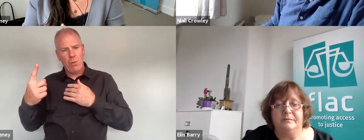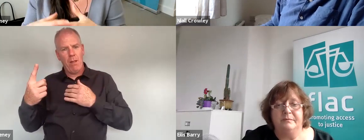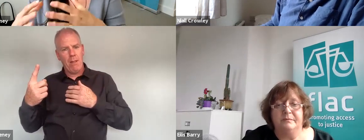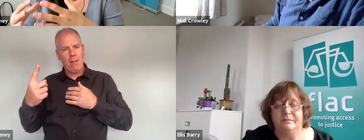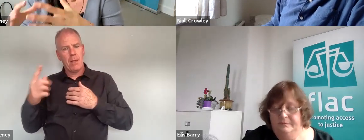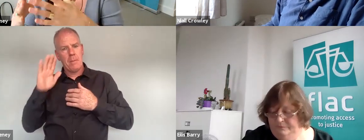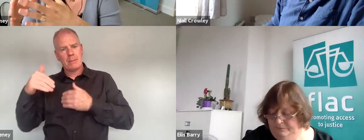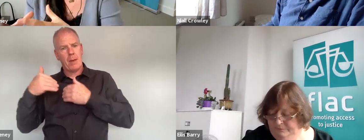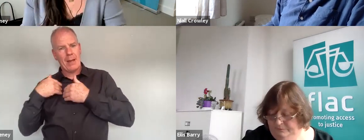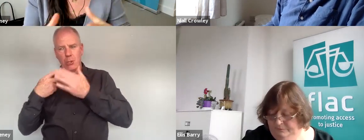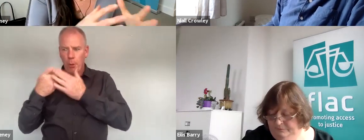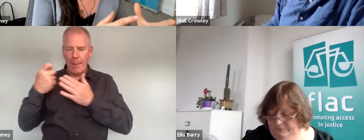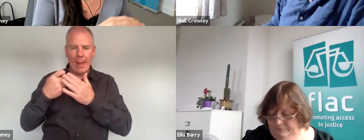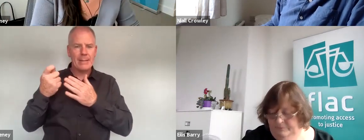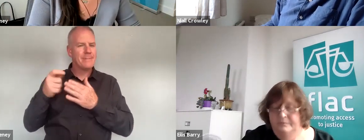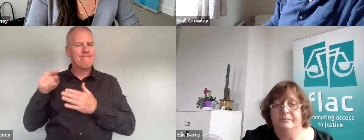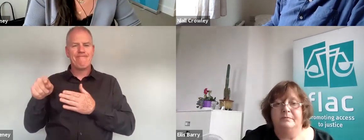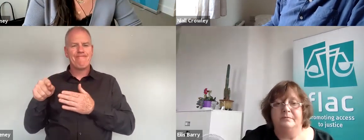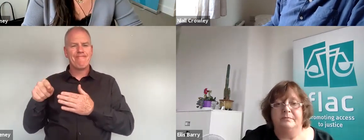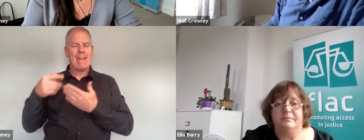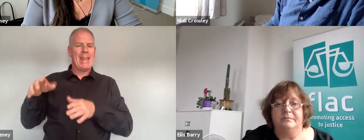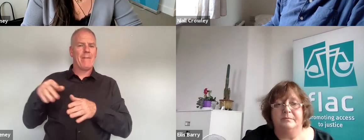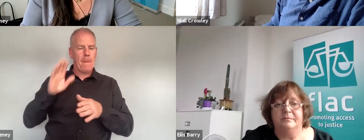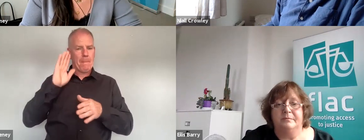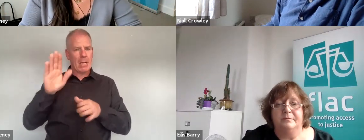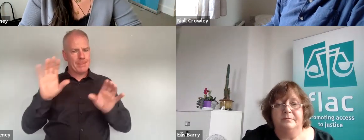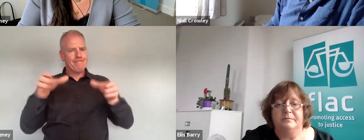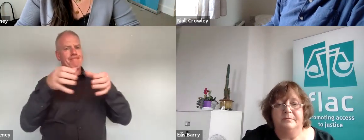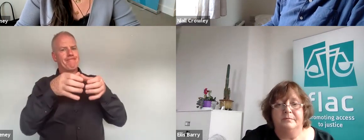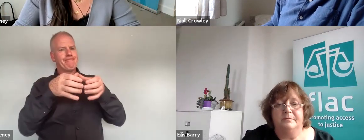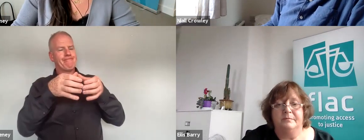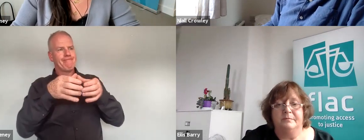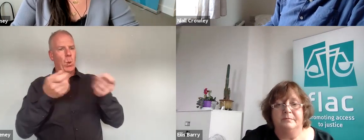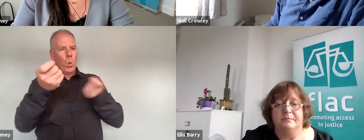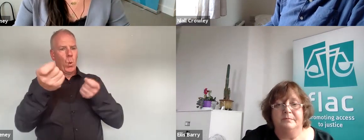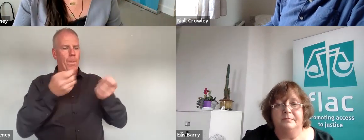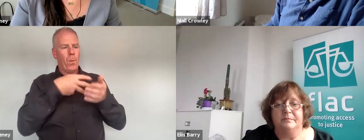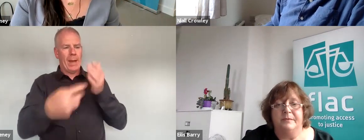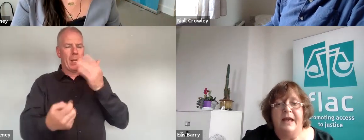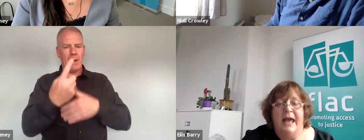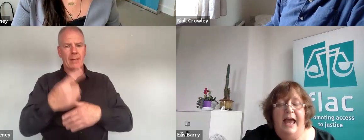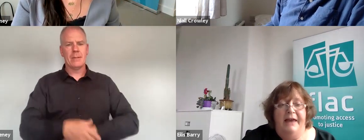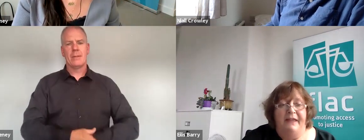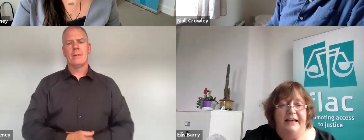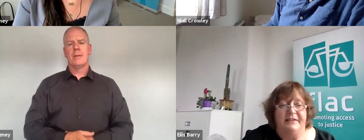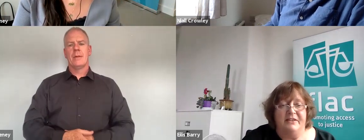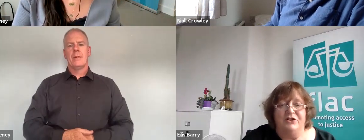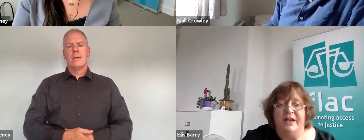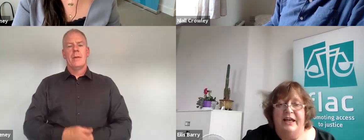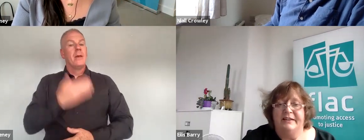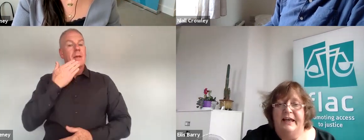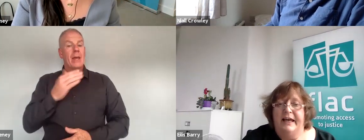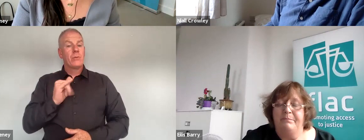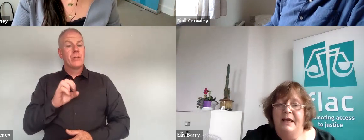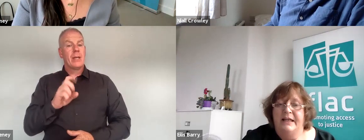is primary into a space where we're dealing with things as they arise Thanks